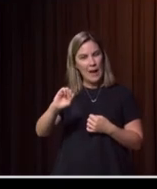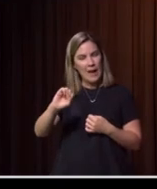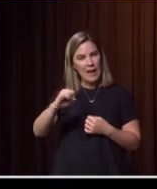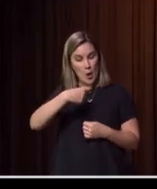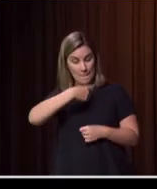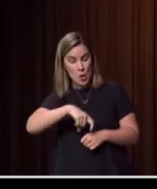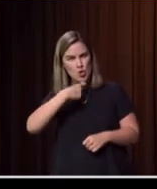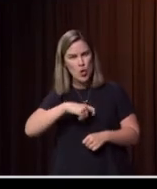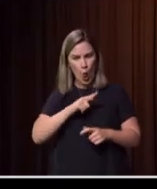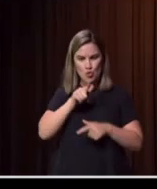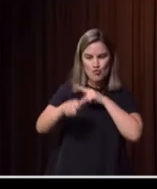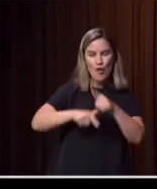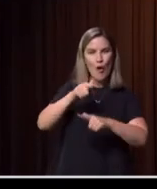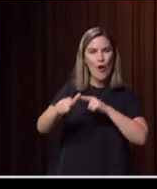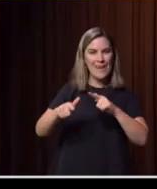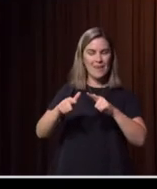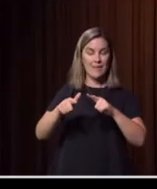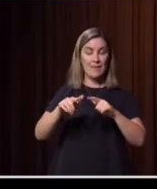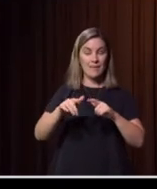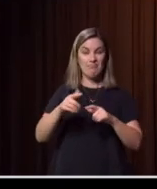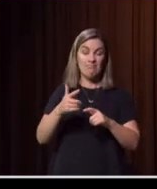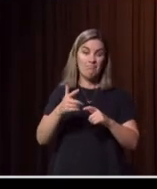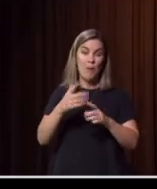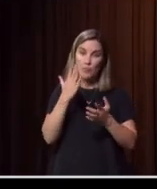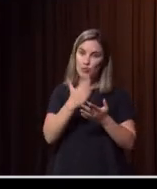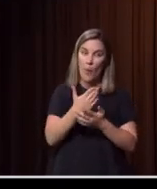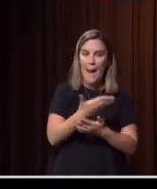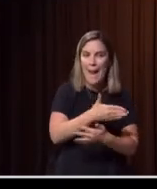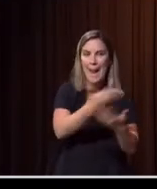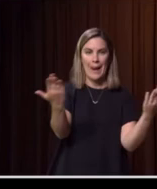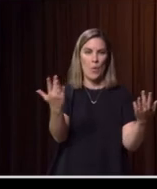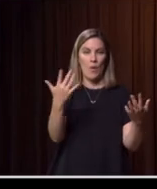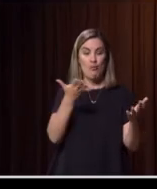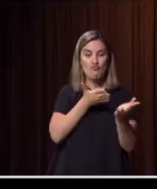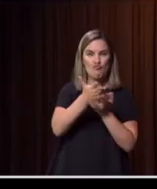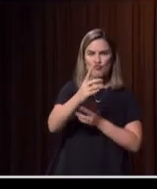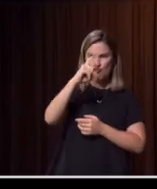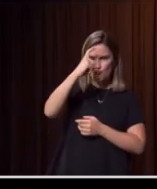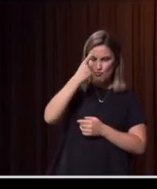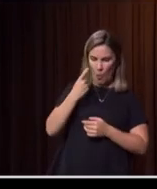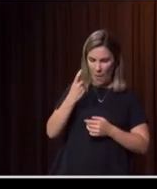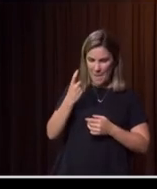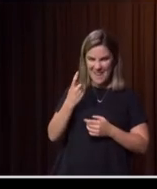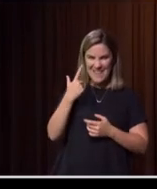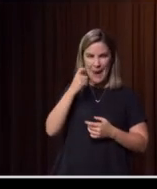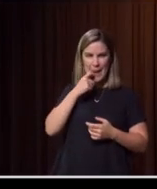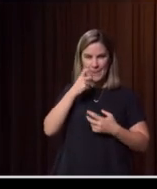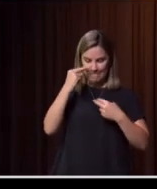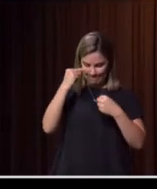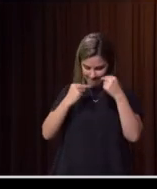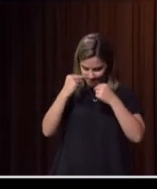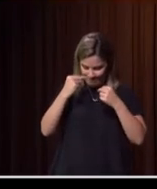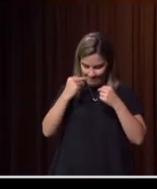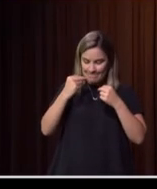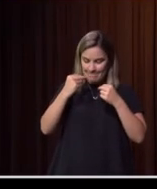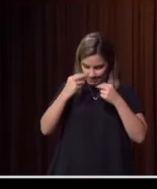I think anybody who's been through that trauma has themselves have to find that inner well of strength. I'm just going to ask you, Shane,